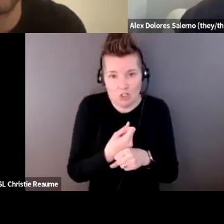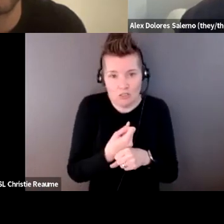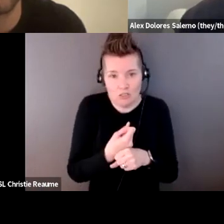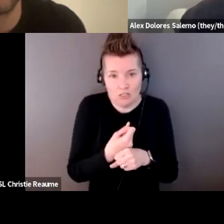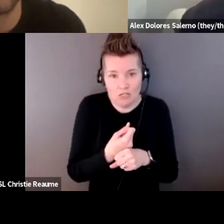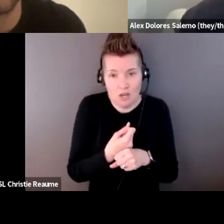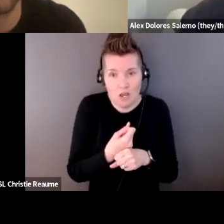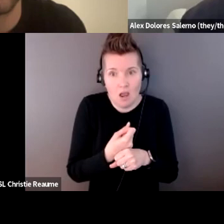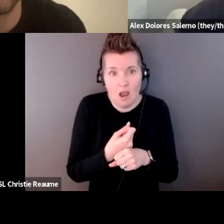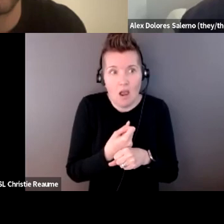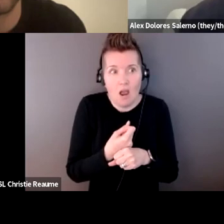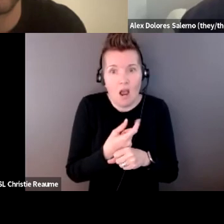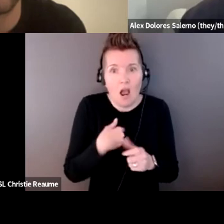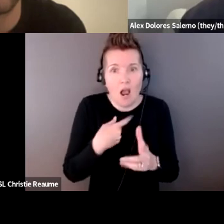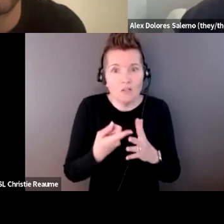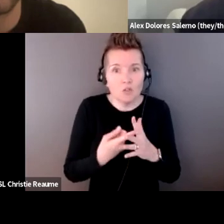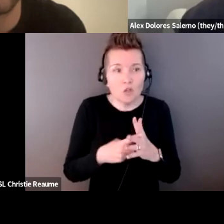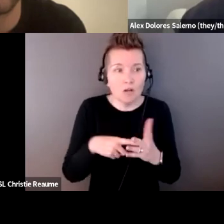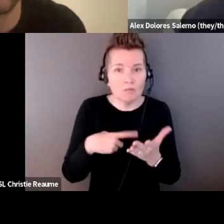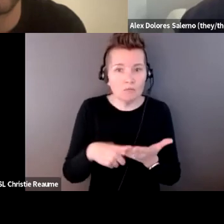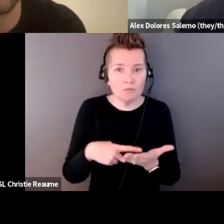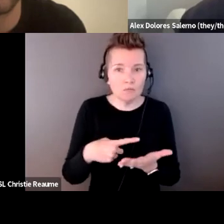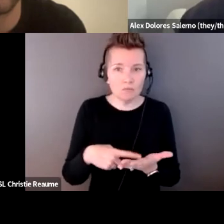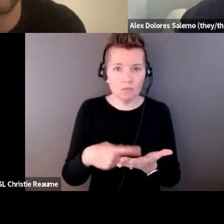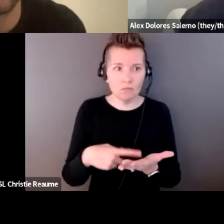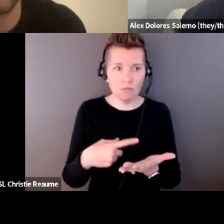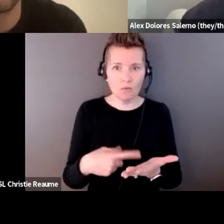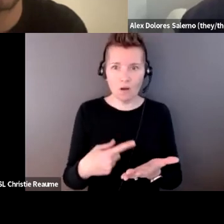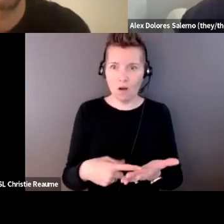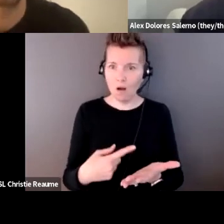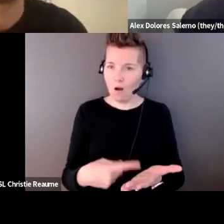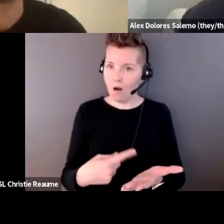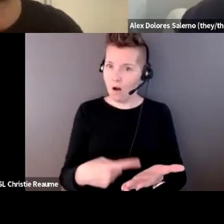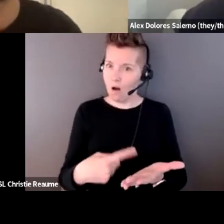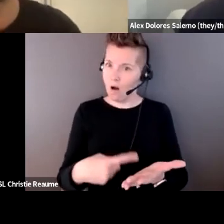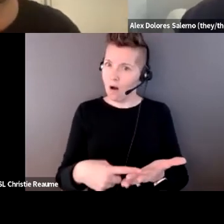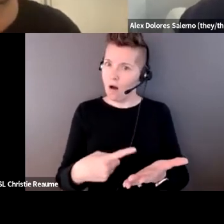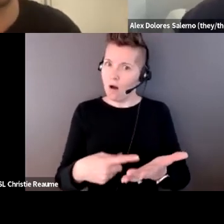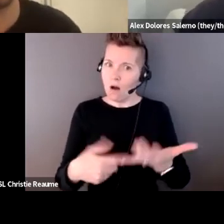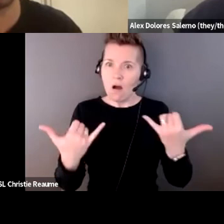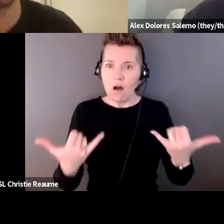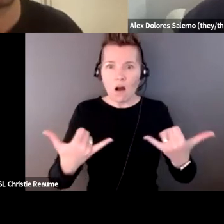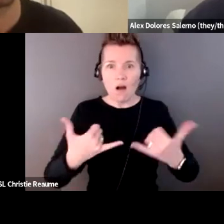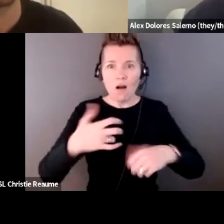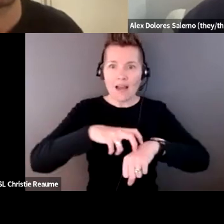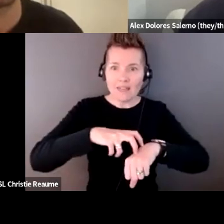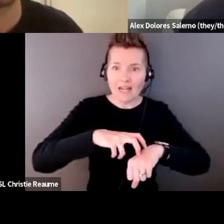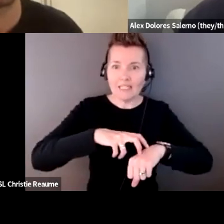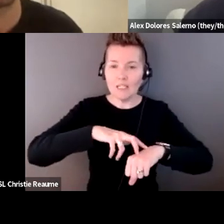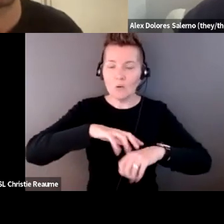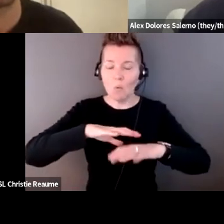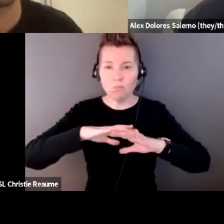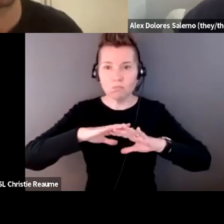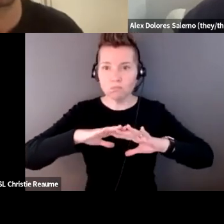talk about it openly with people, it just like, I don't like have that same anxiety anymore. Um,